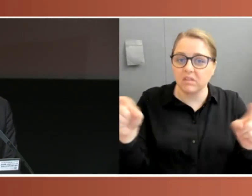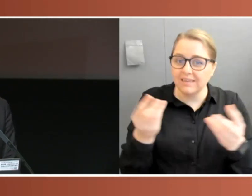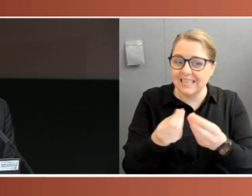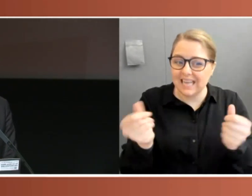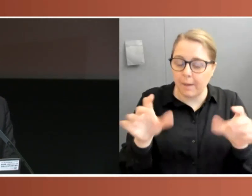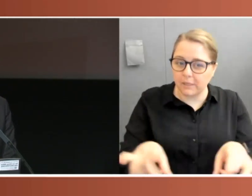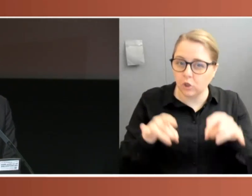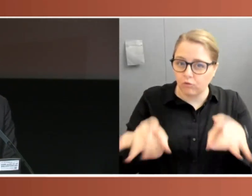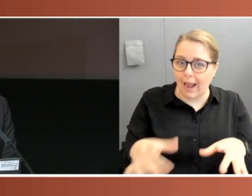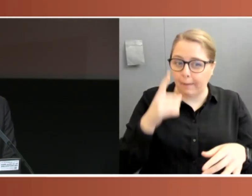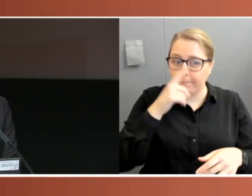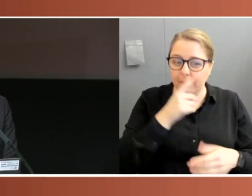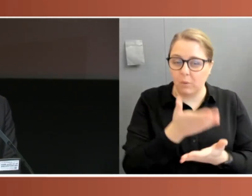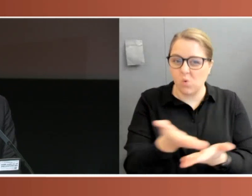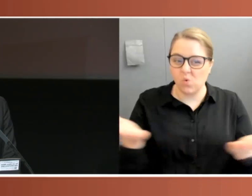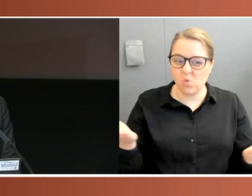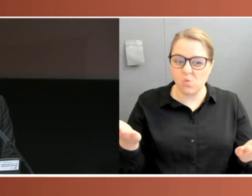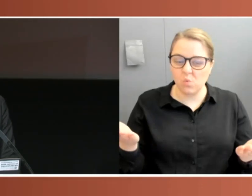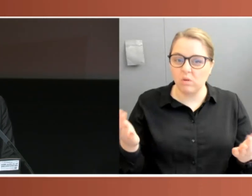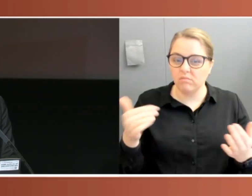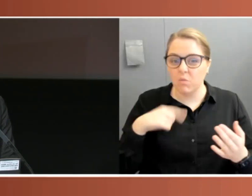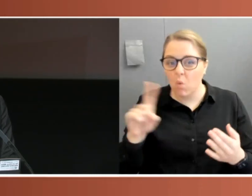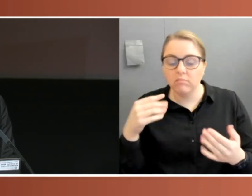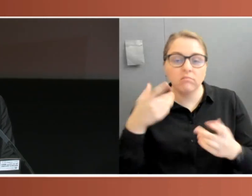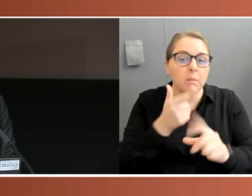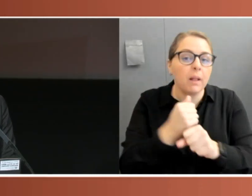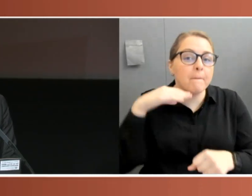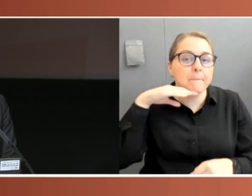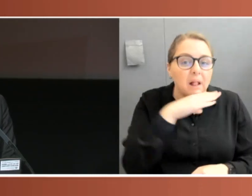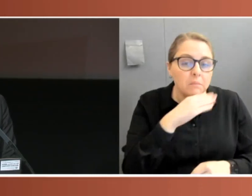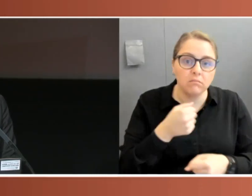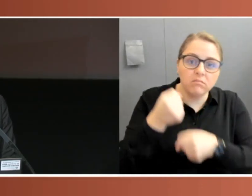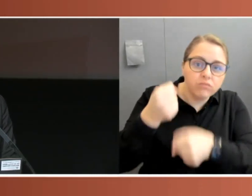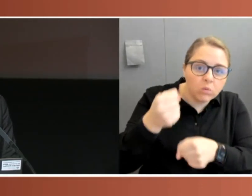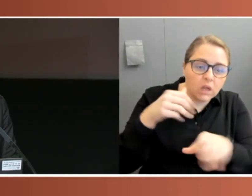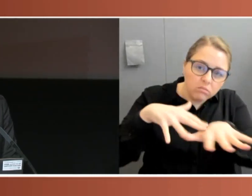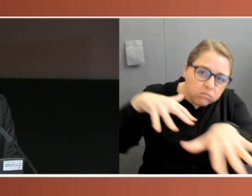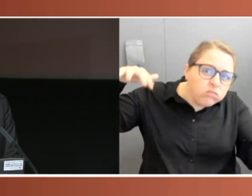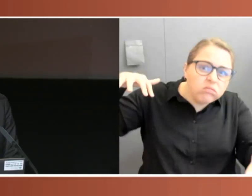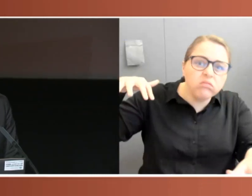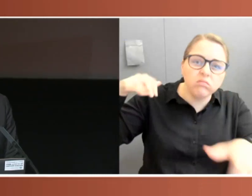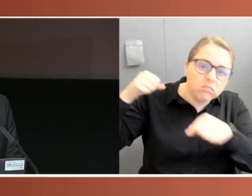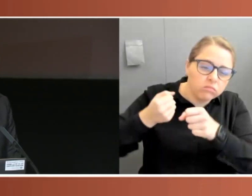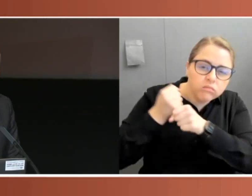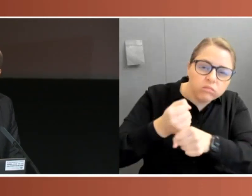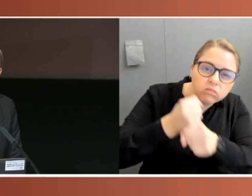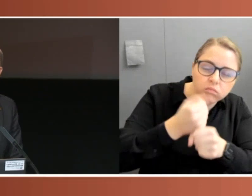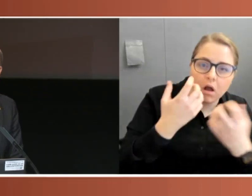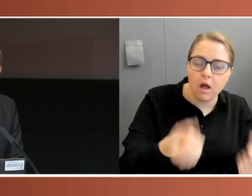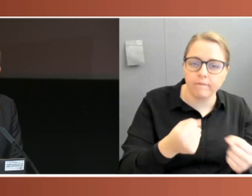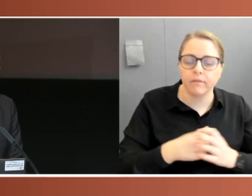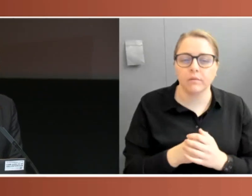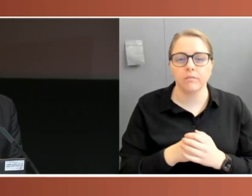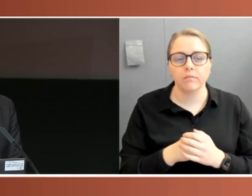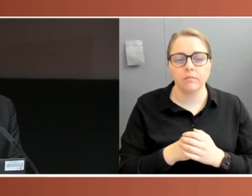end of these measures, they took to the streets. In Melbourne, for example, we saw violent protests against these measures. And around the world, this was